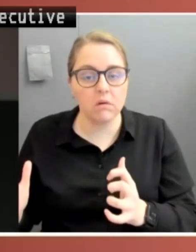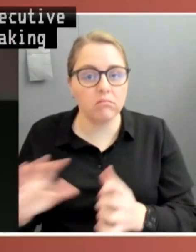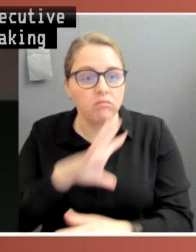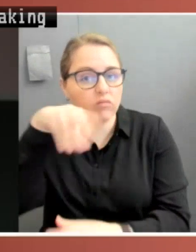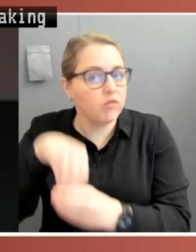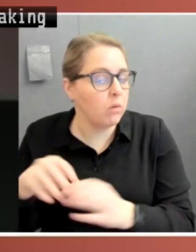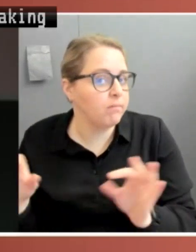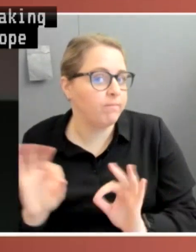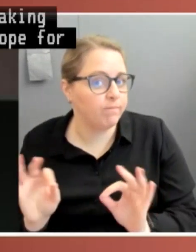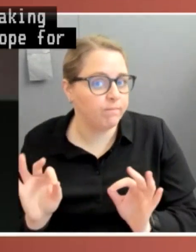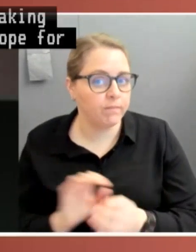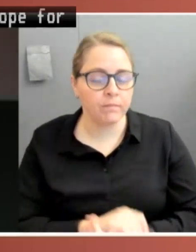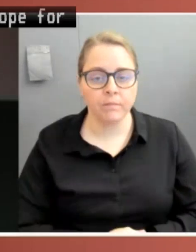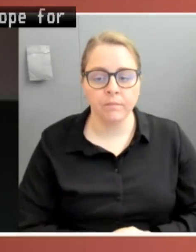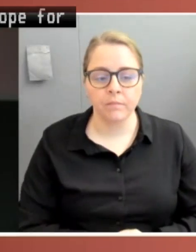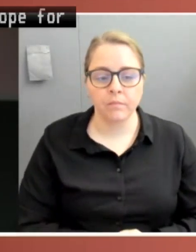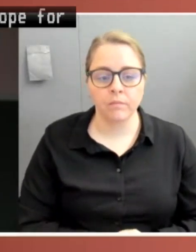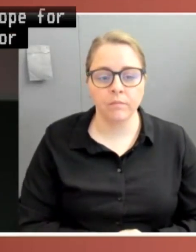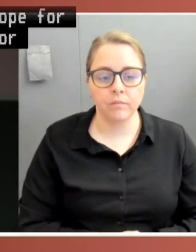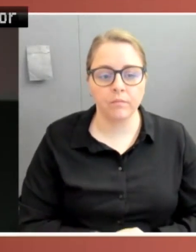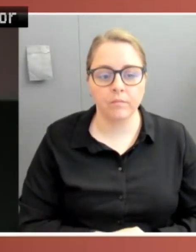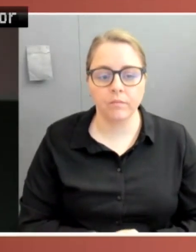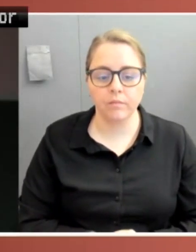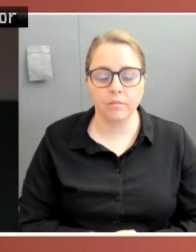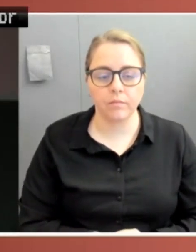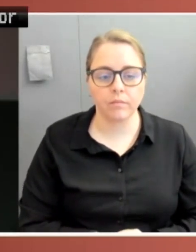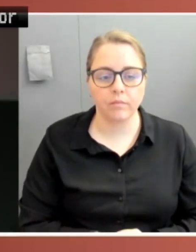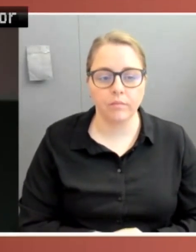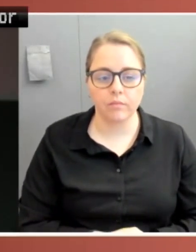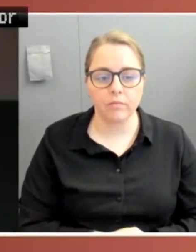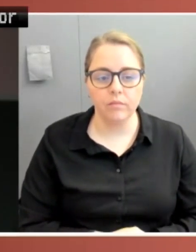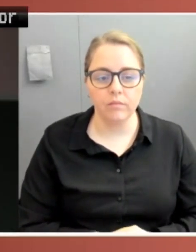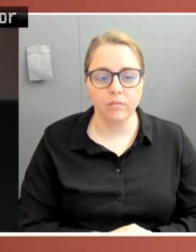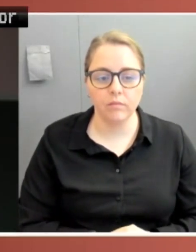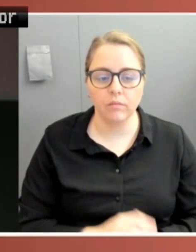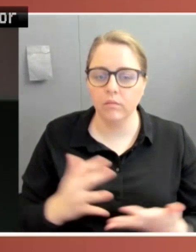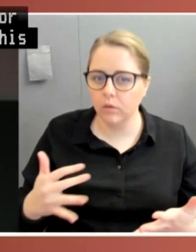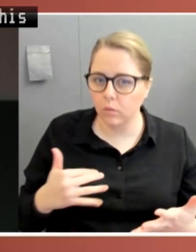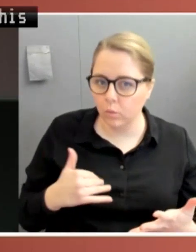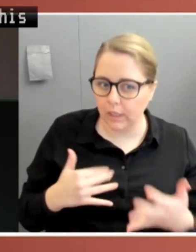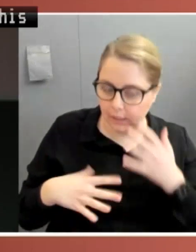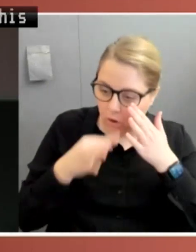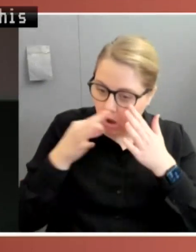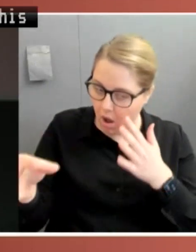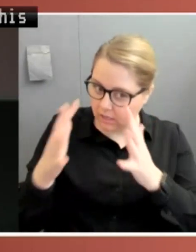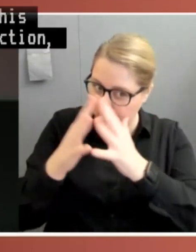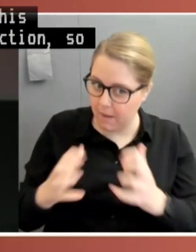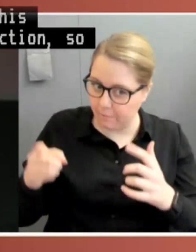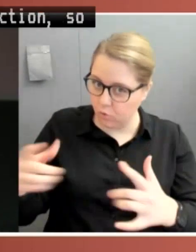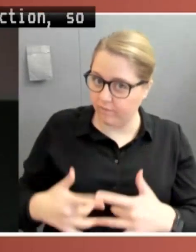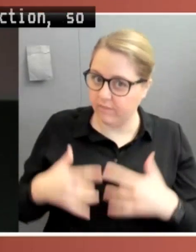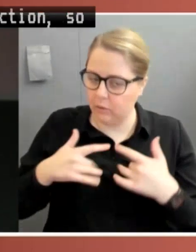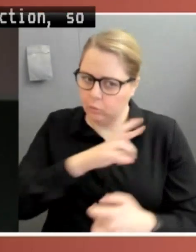If we ask what this parliament sees as its function, so we can ask whether it lived up to its mandate, the